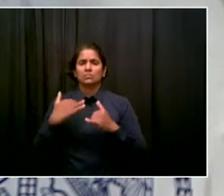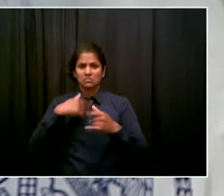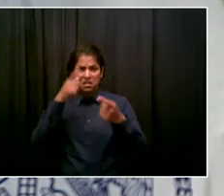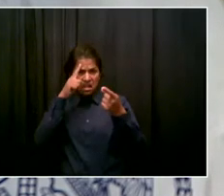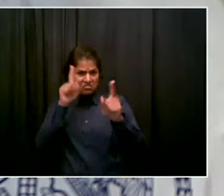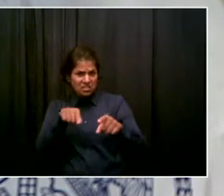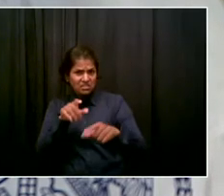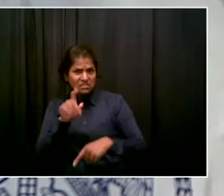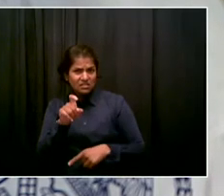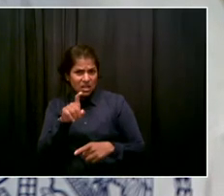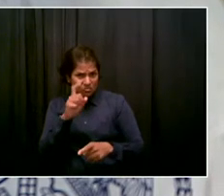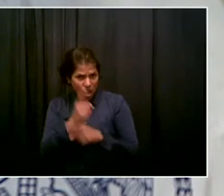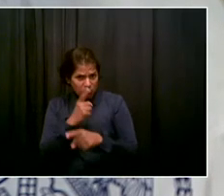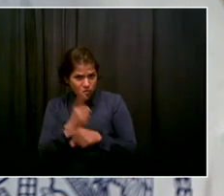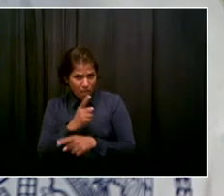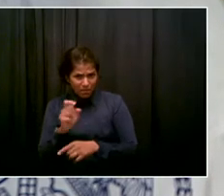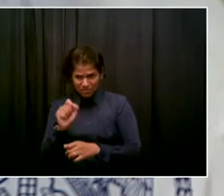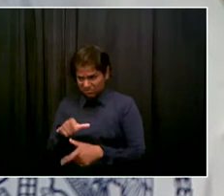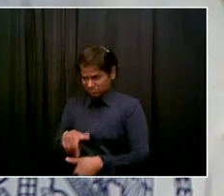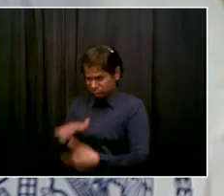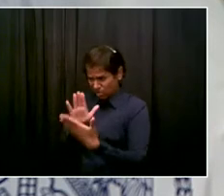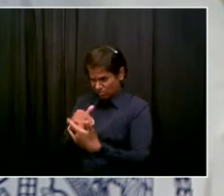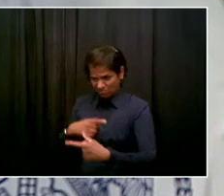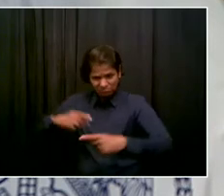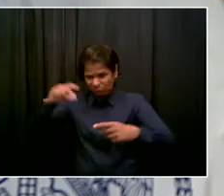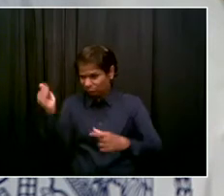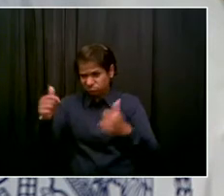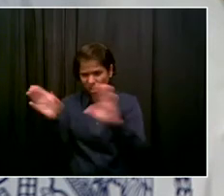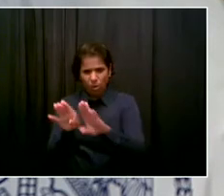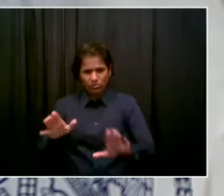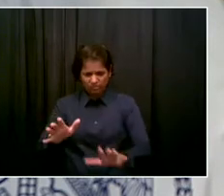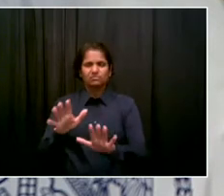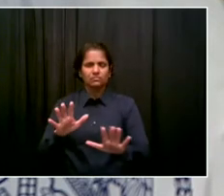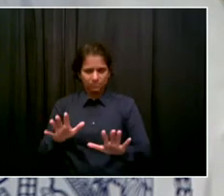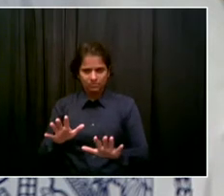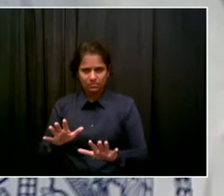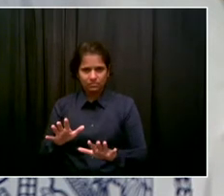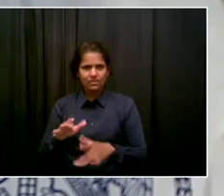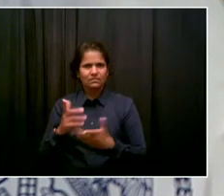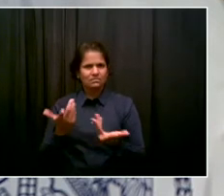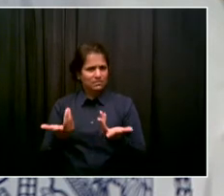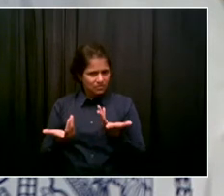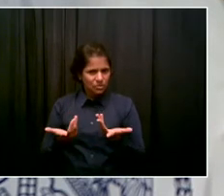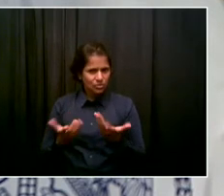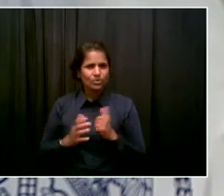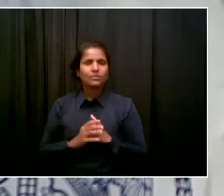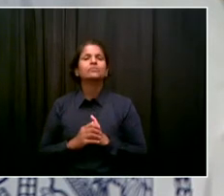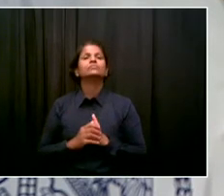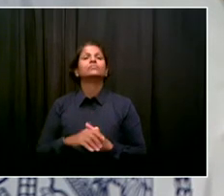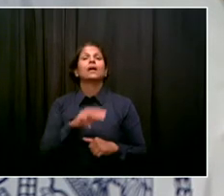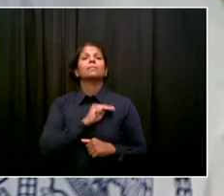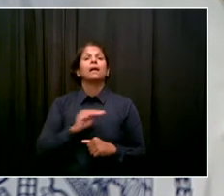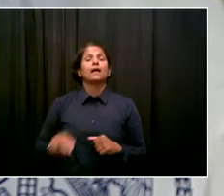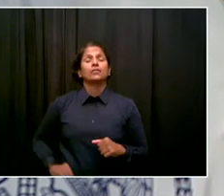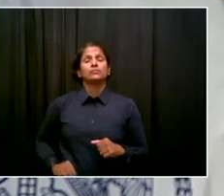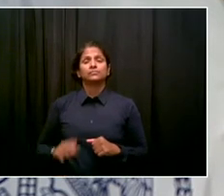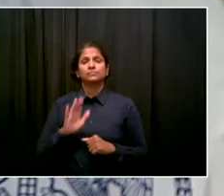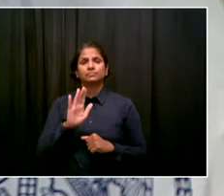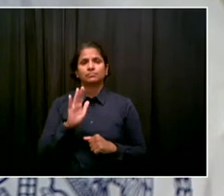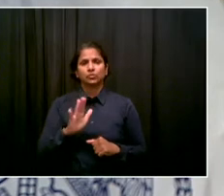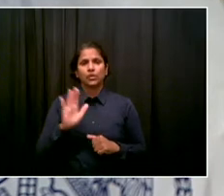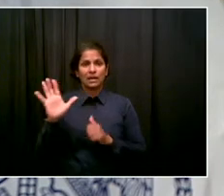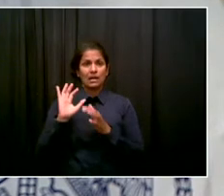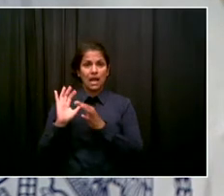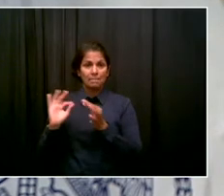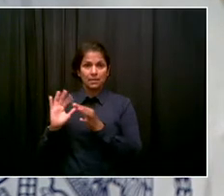are enforcing these rules in public parks right now? Jake, I don't know about that statement. I didn't really fully understand that statement, but let me speak to